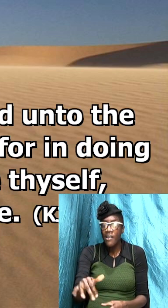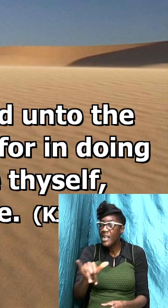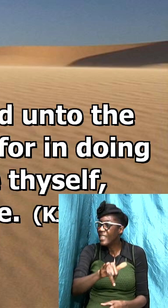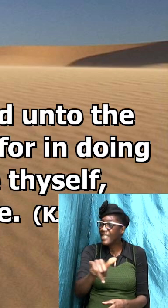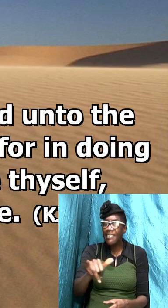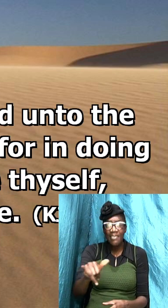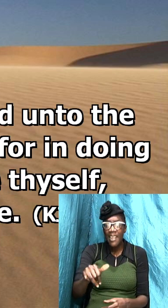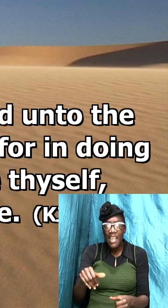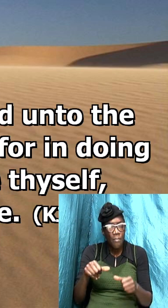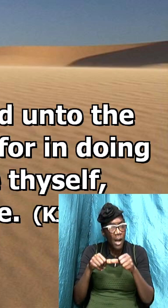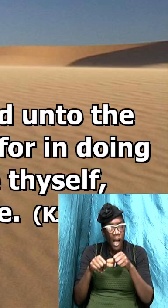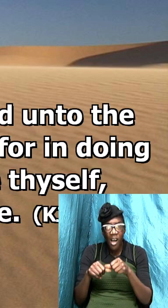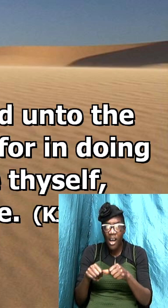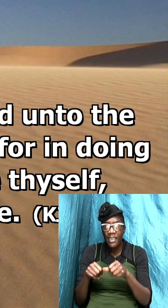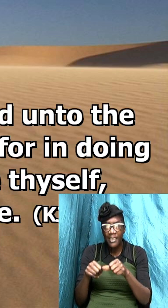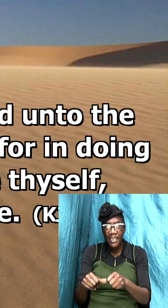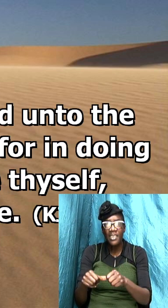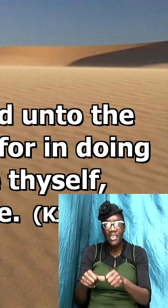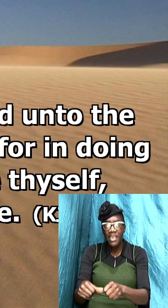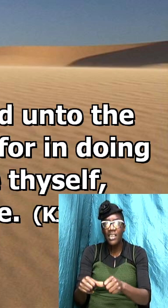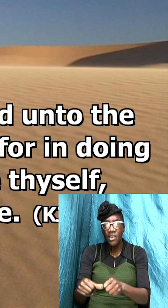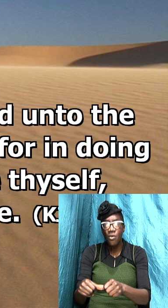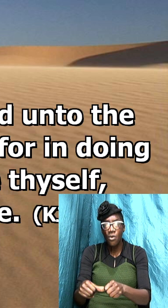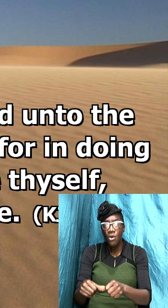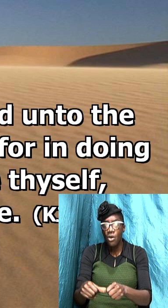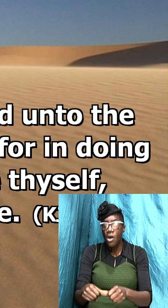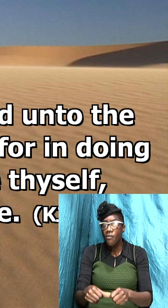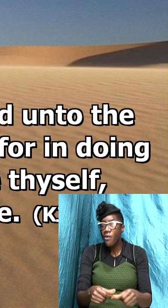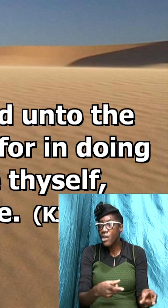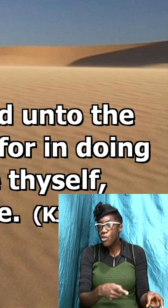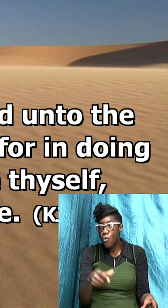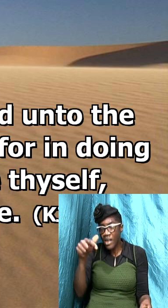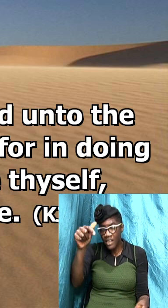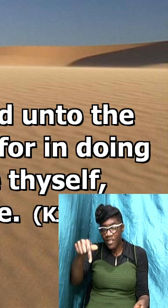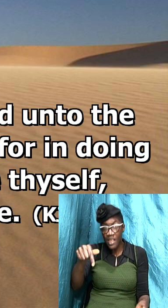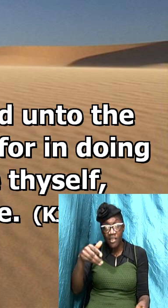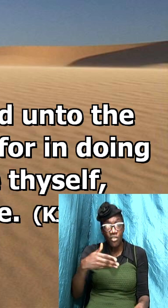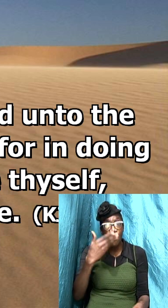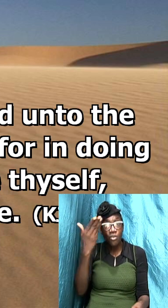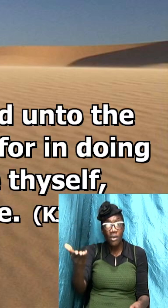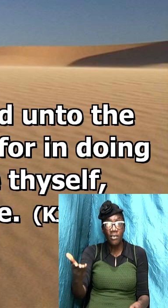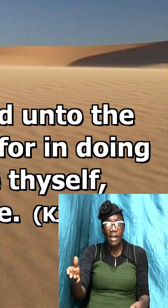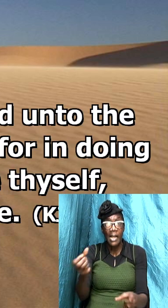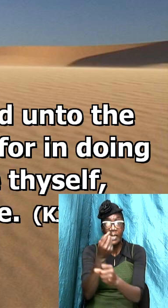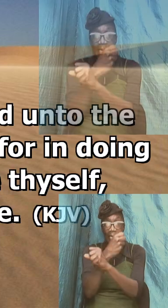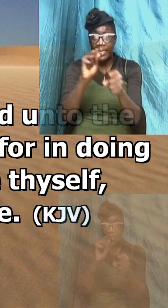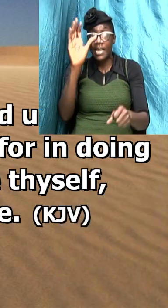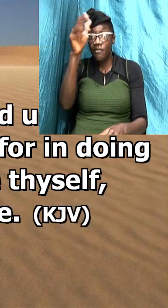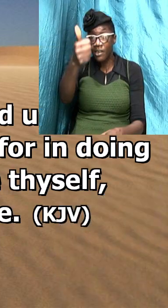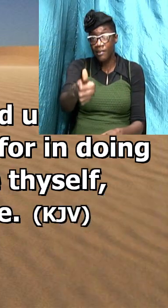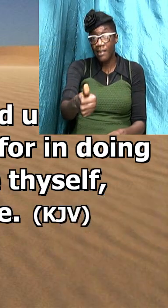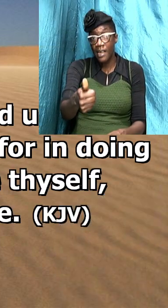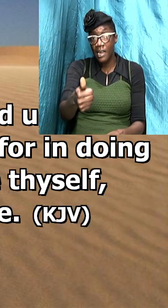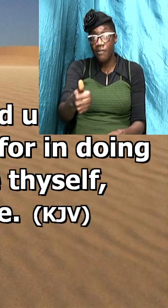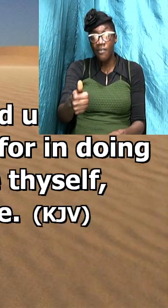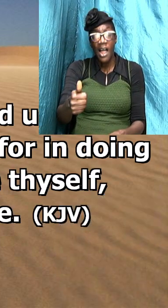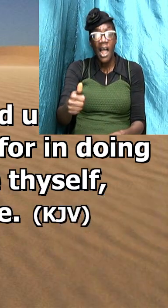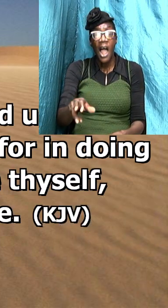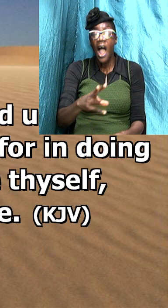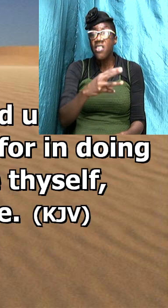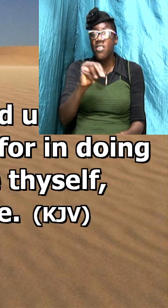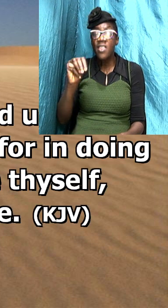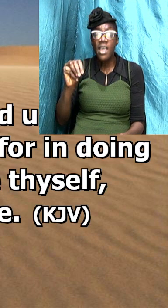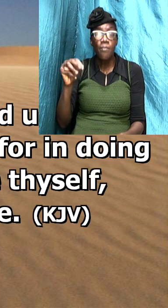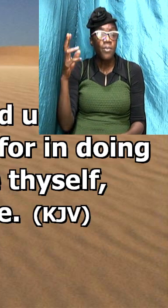continue in them for in doing this thou shall both save thyself and them